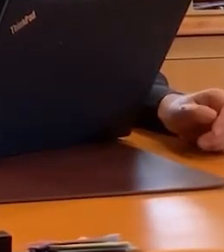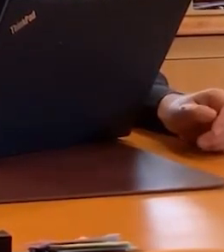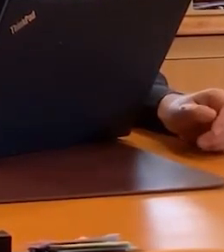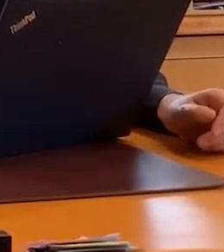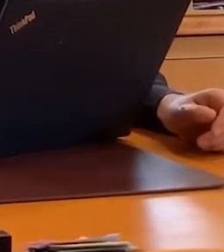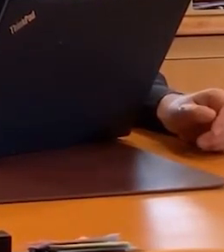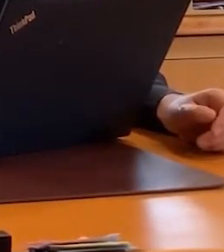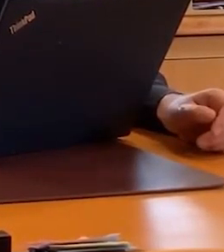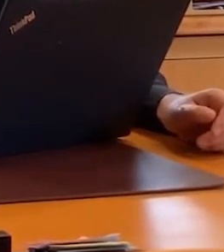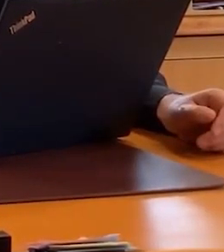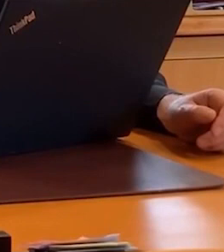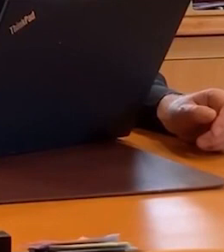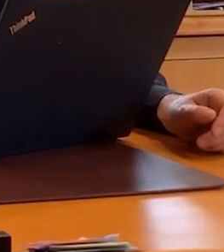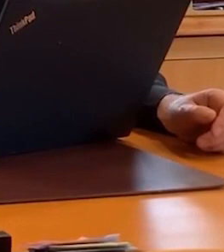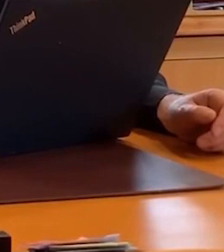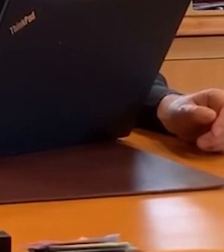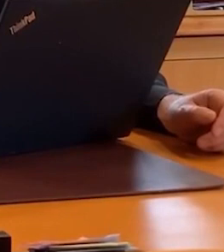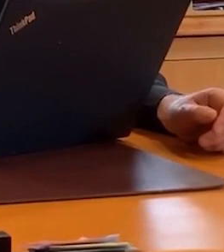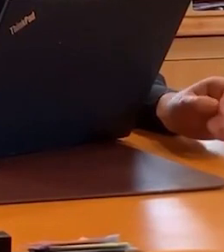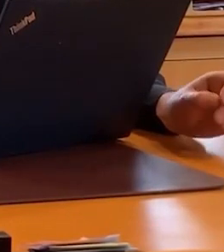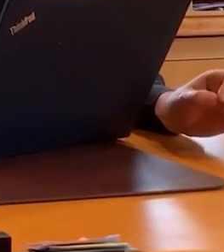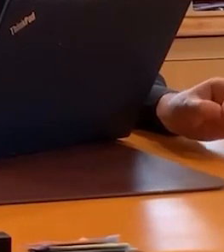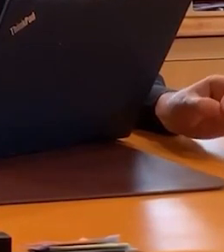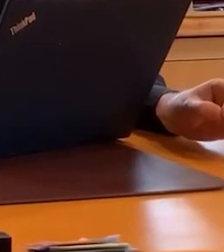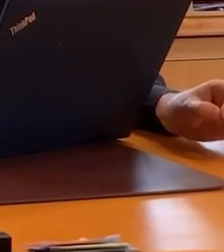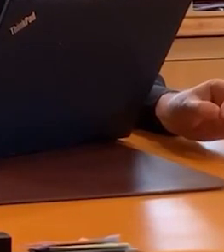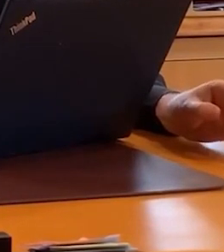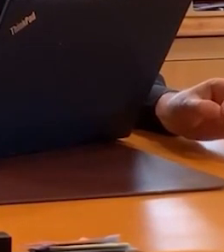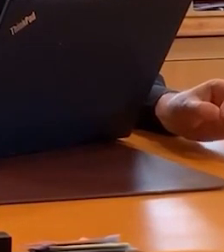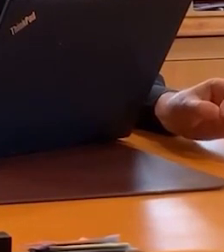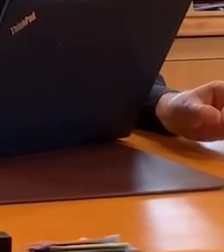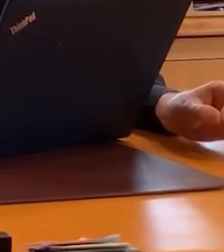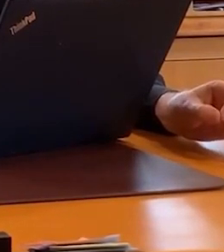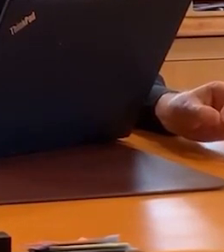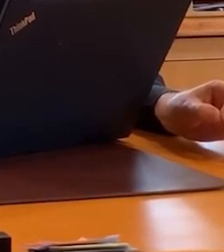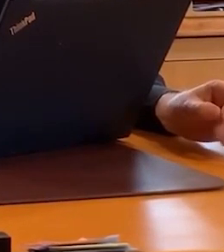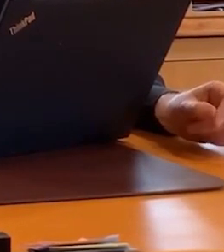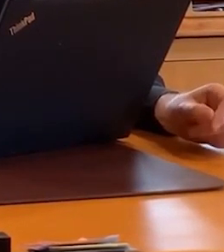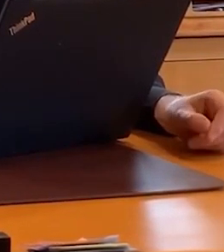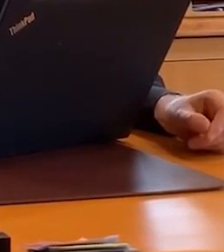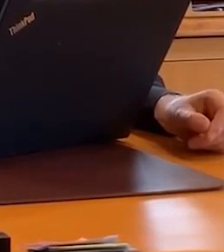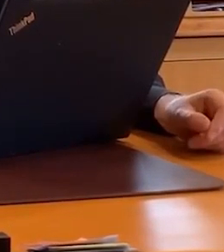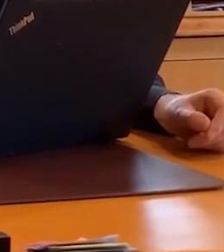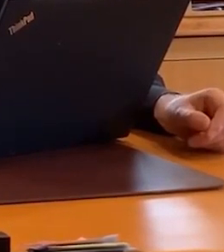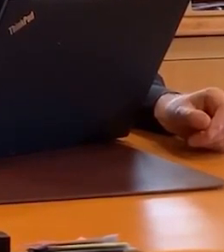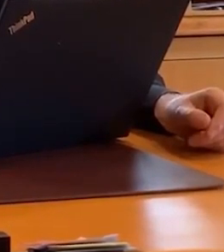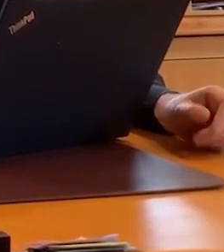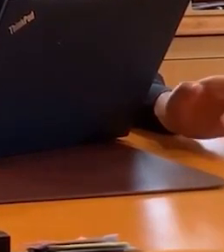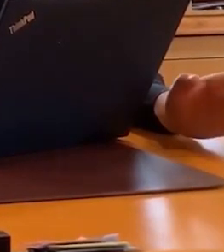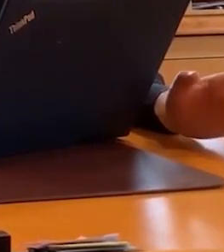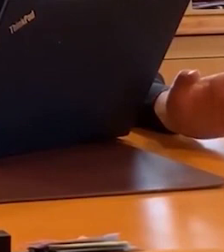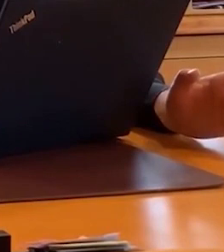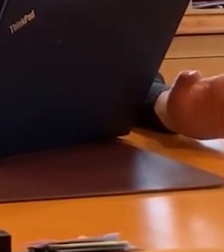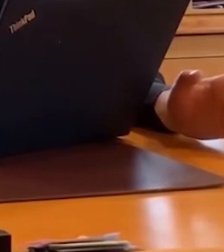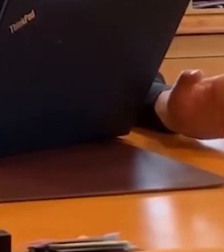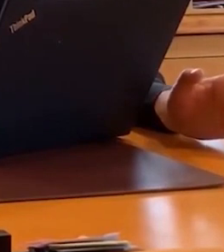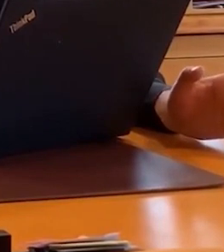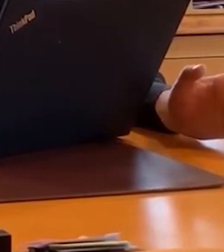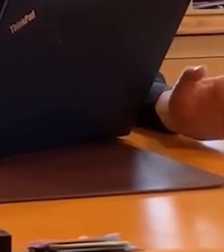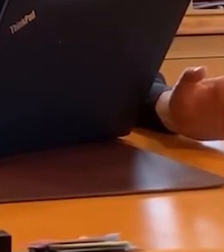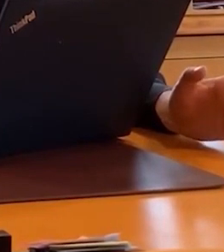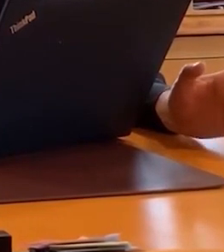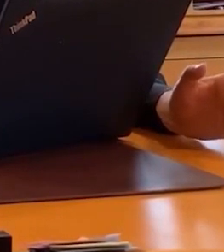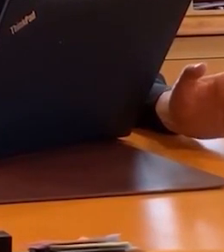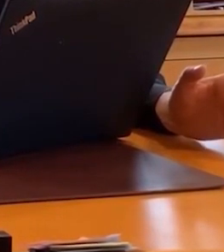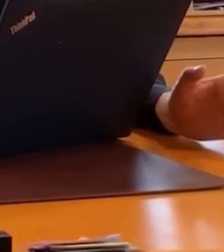God is remarkable and unfailing. And trust your worries to her maternal protection. Number three, read the